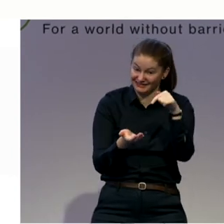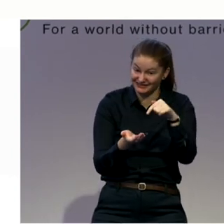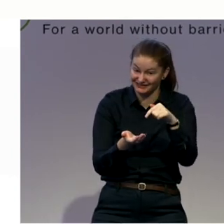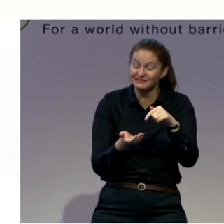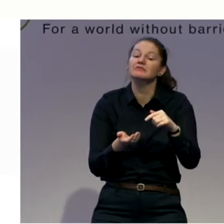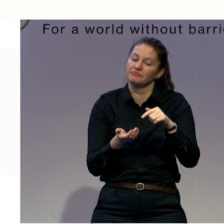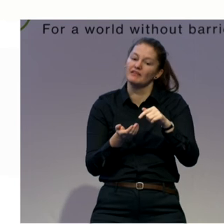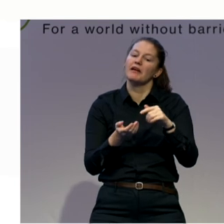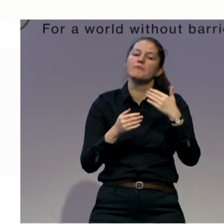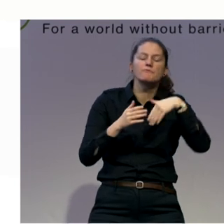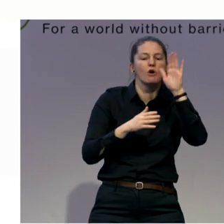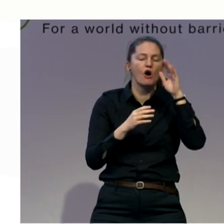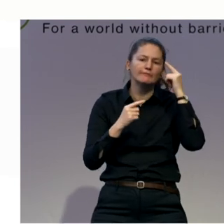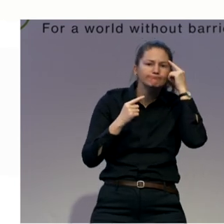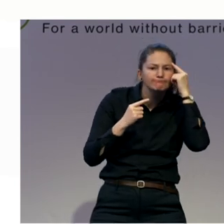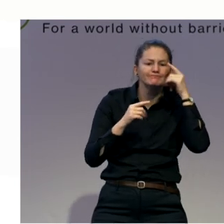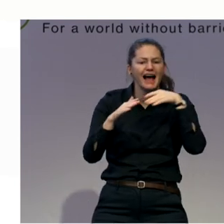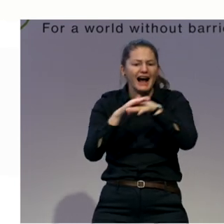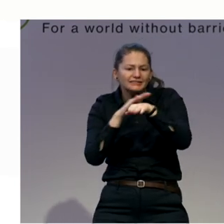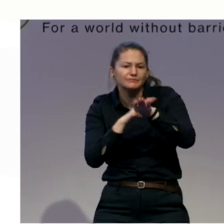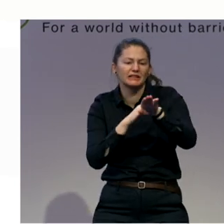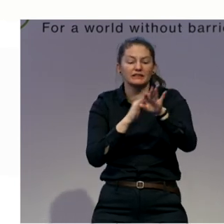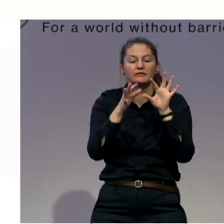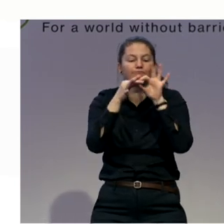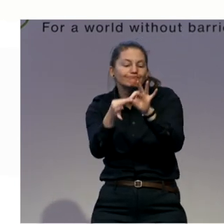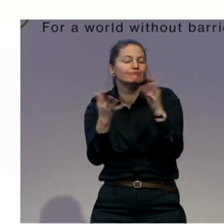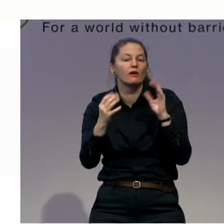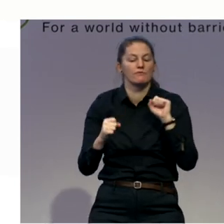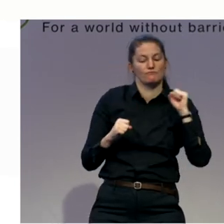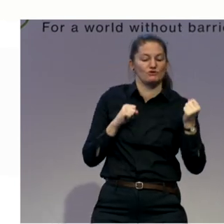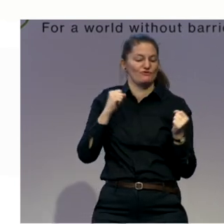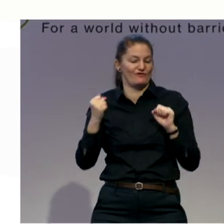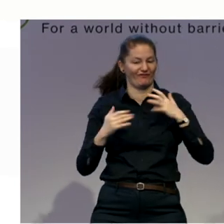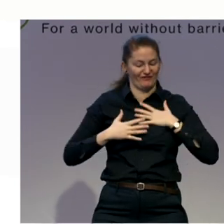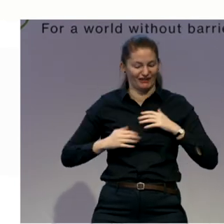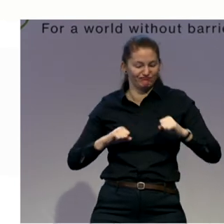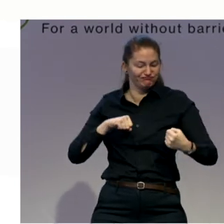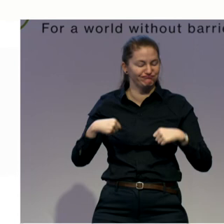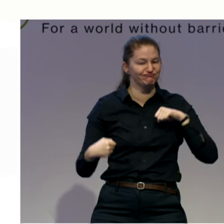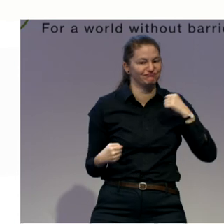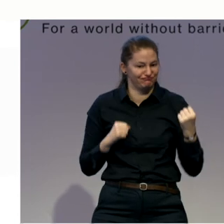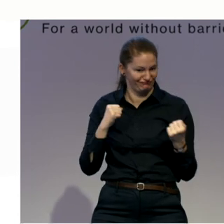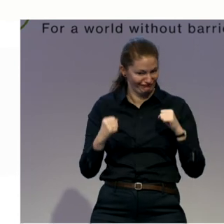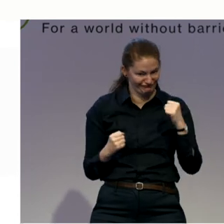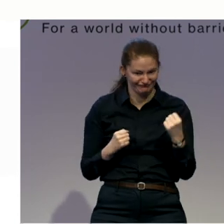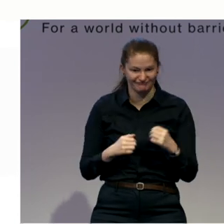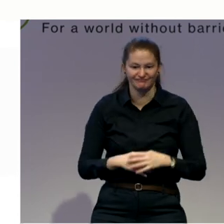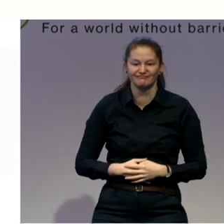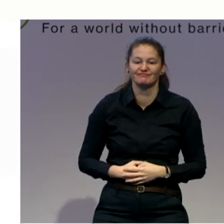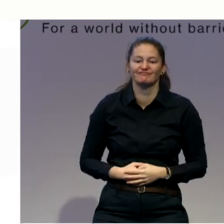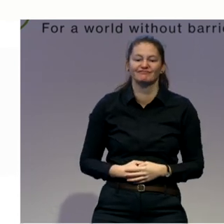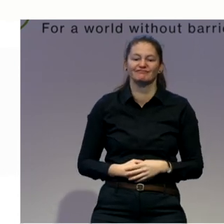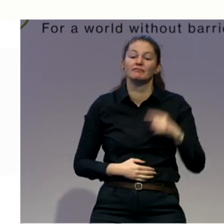Joseph Pilates in his book, Return to Life, wrote, changes happen